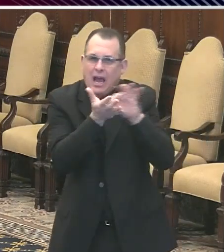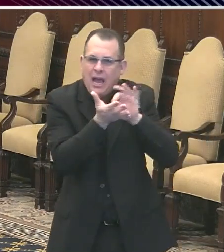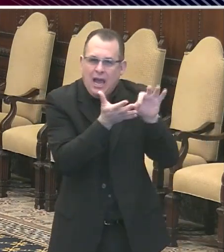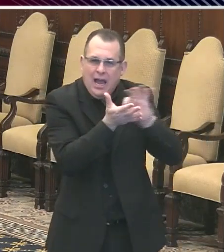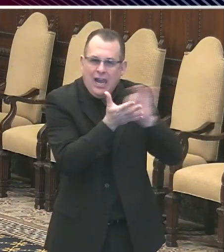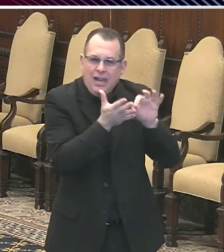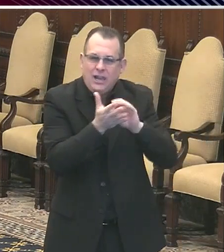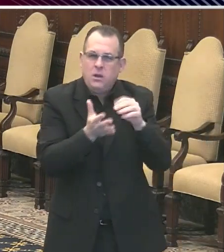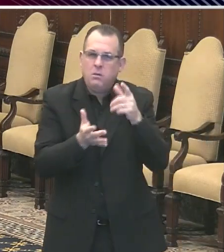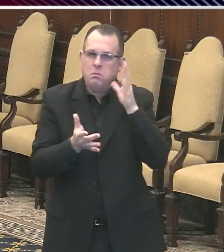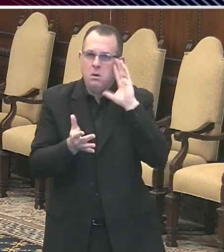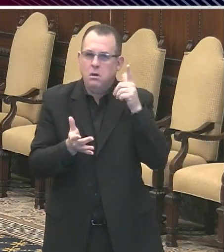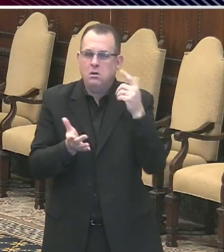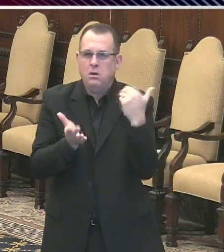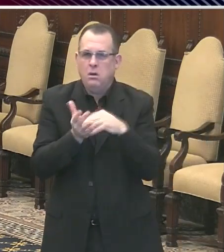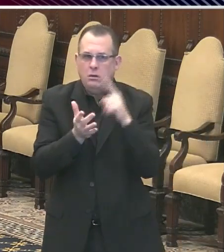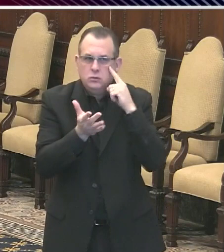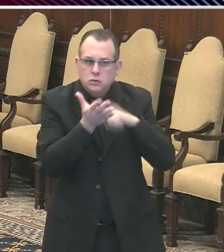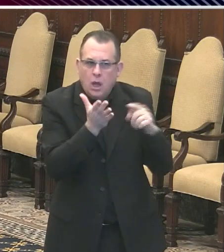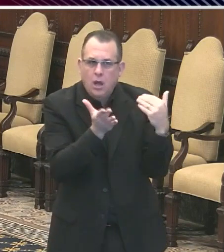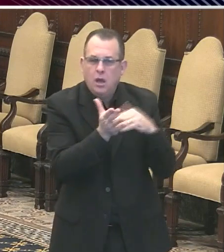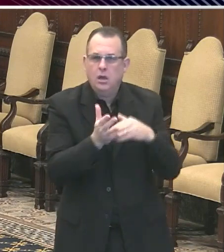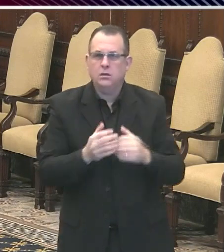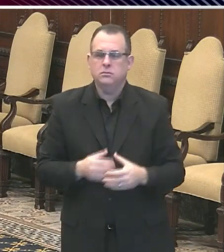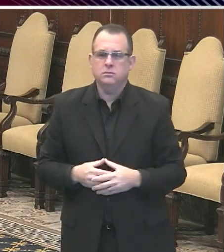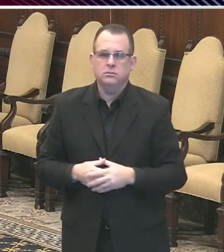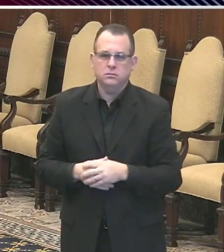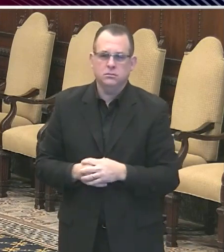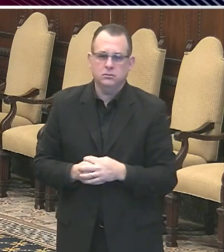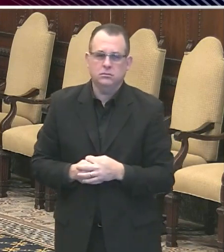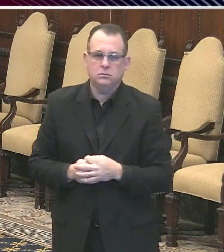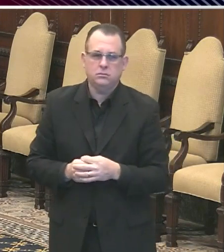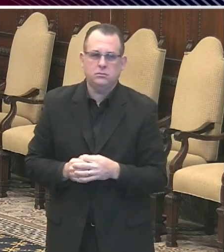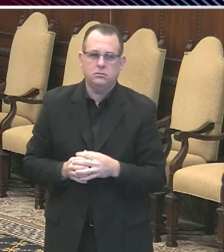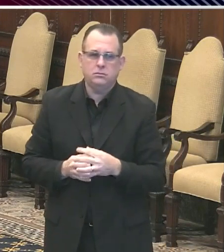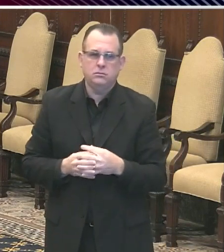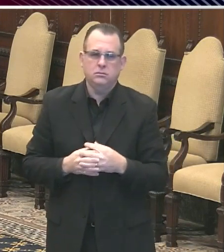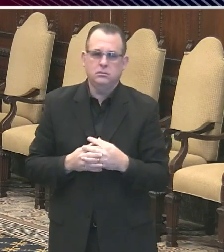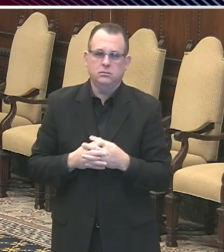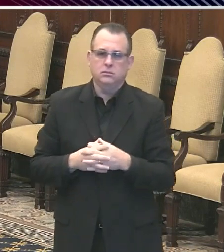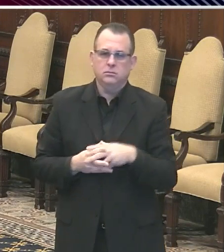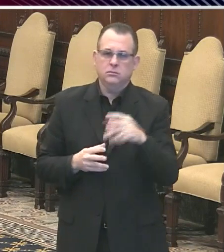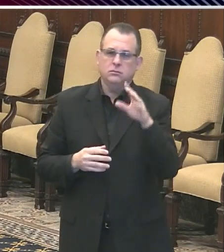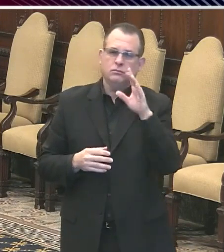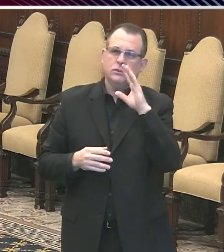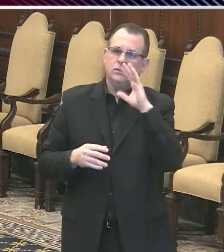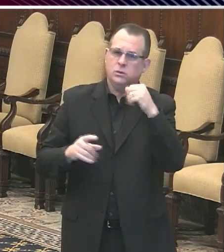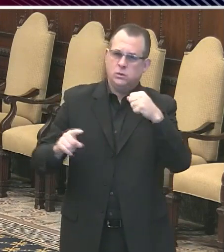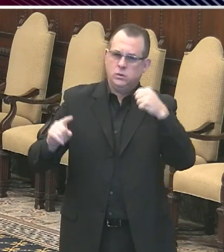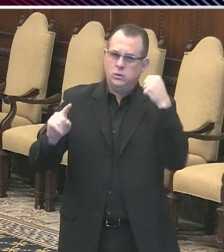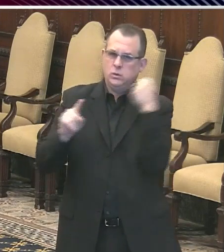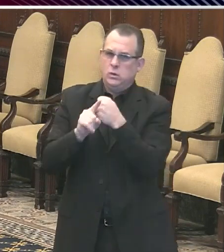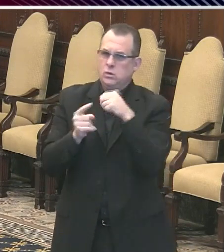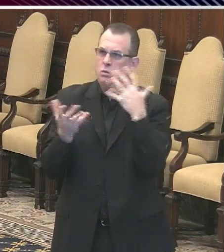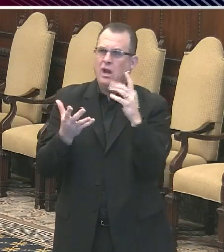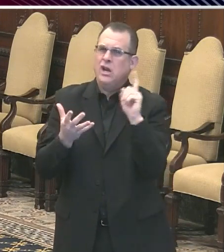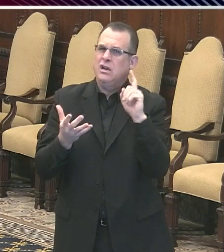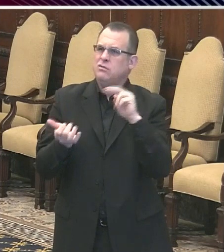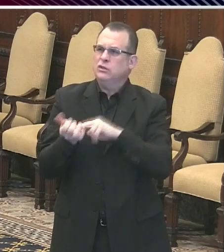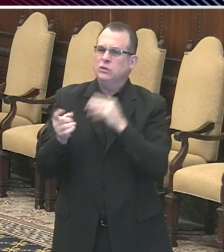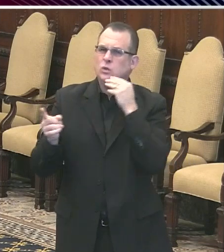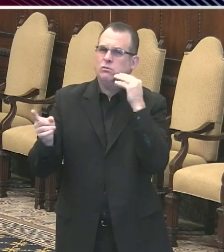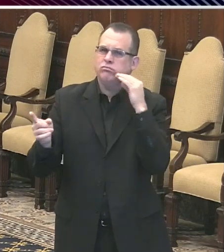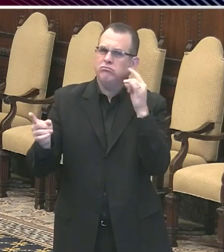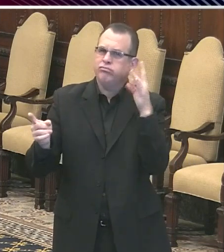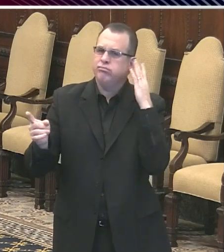Of the people who have died of this epidemic, we know that it's hit particularly hard in nursing homes. 259 of the 484, or